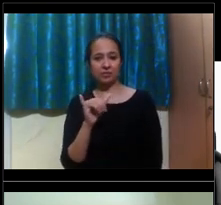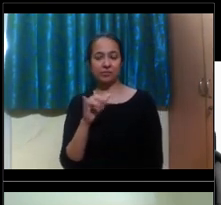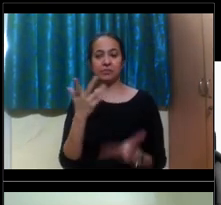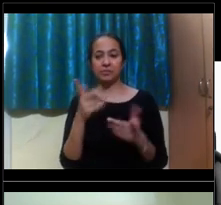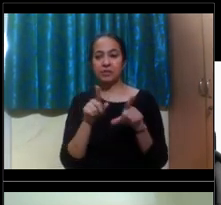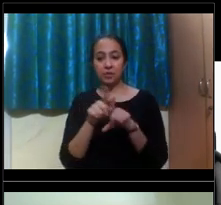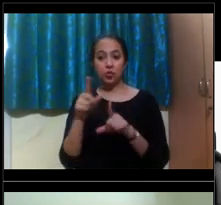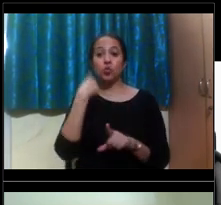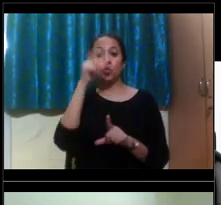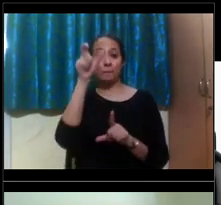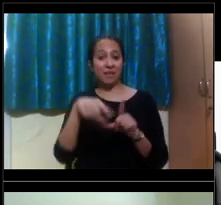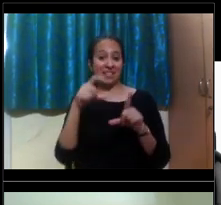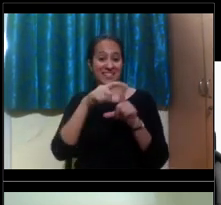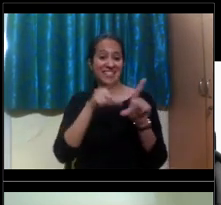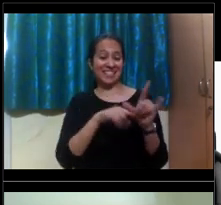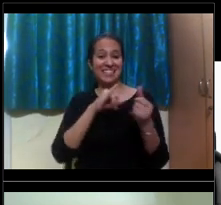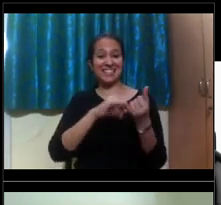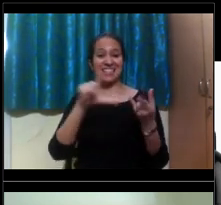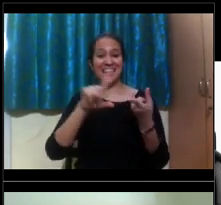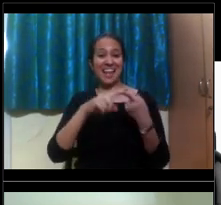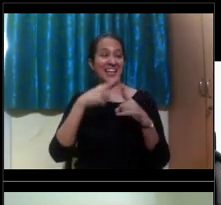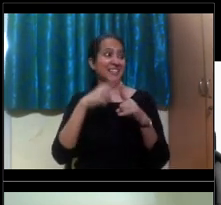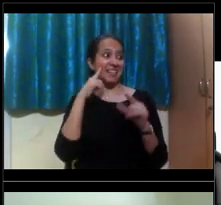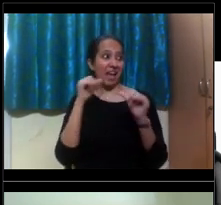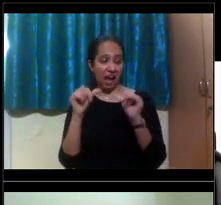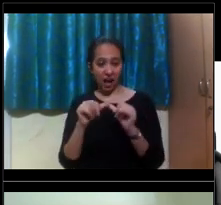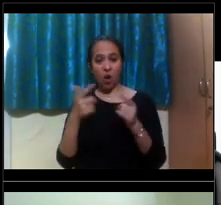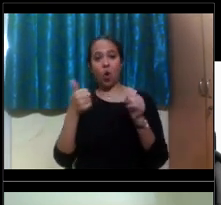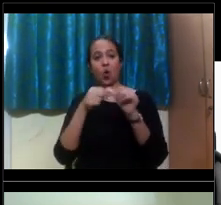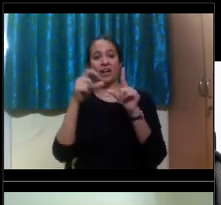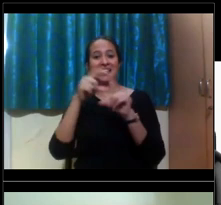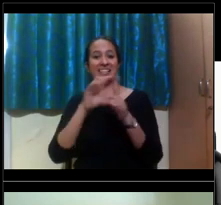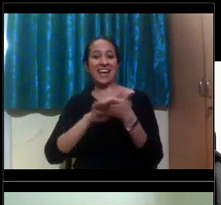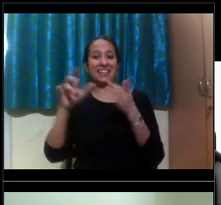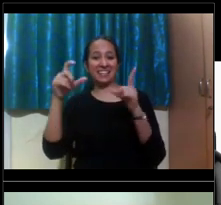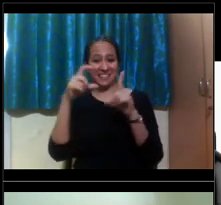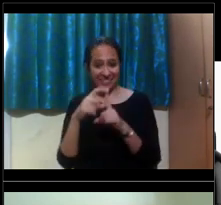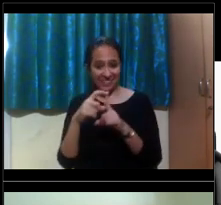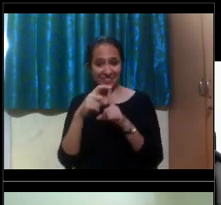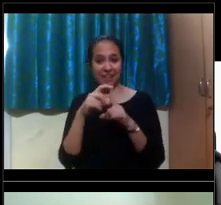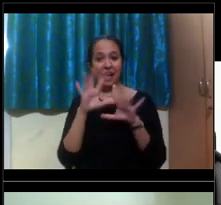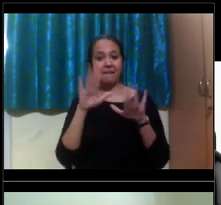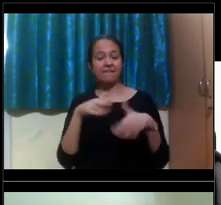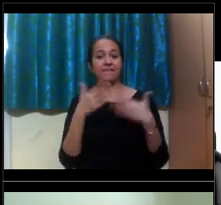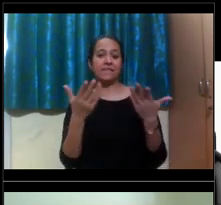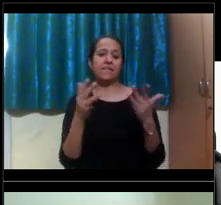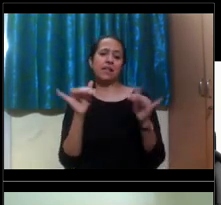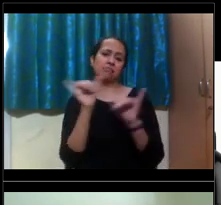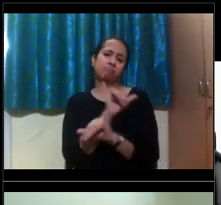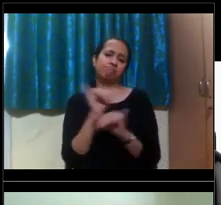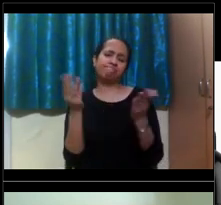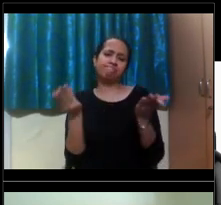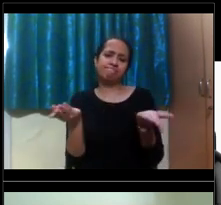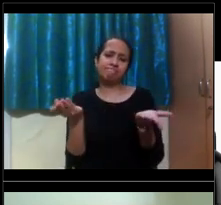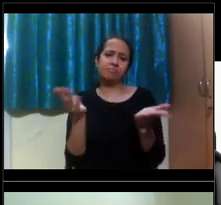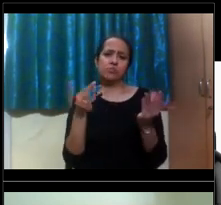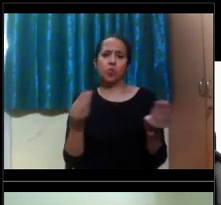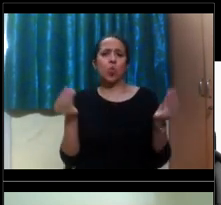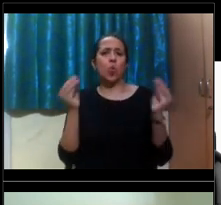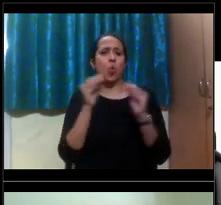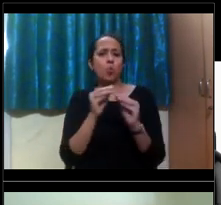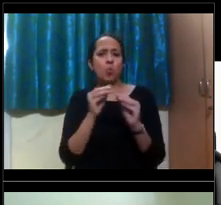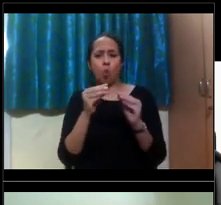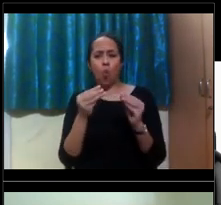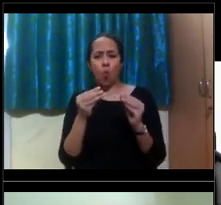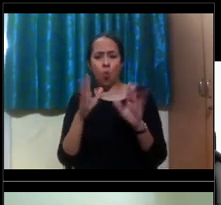dyslexia, where, you know, lots of times the ADHD or learning disabilities, um, is just having a little more time on that test